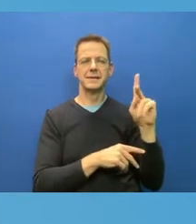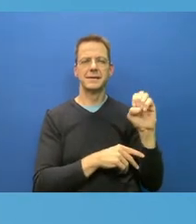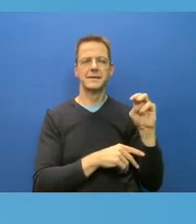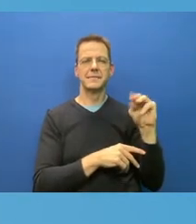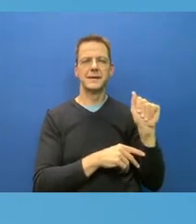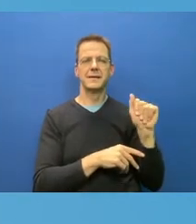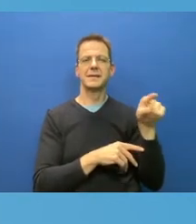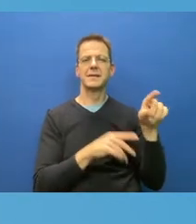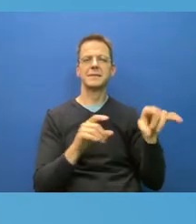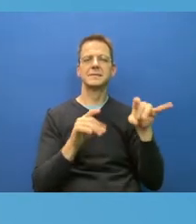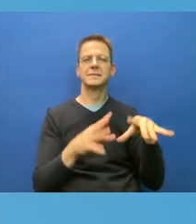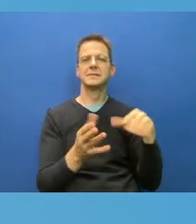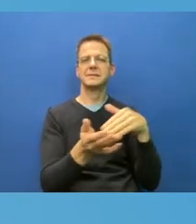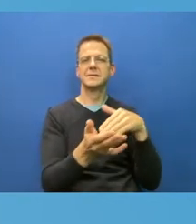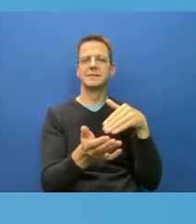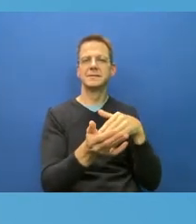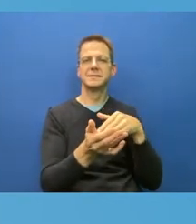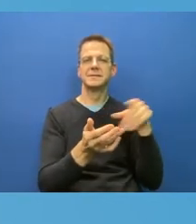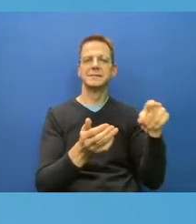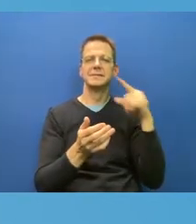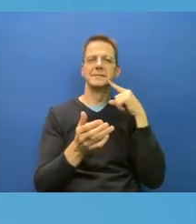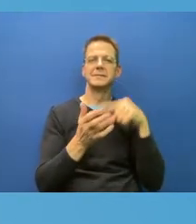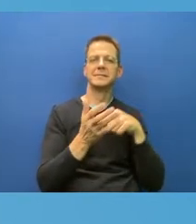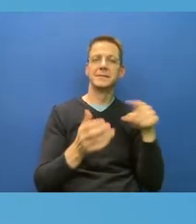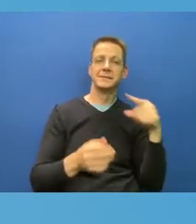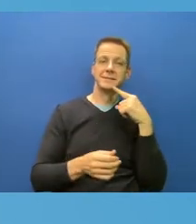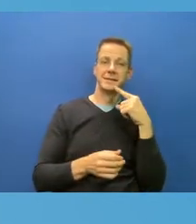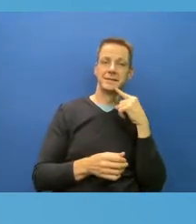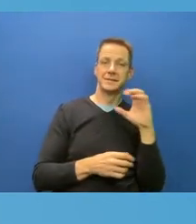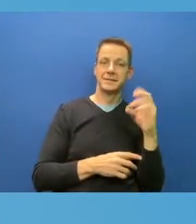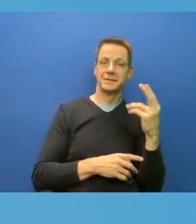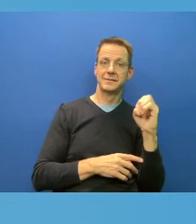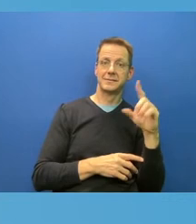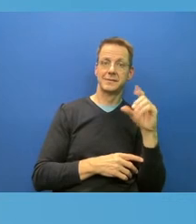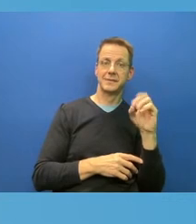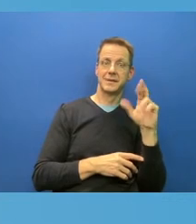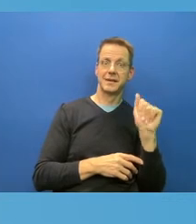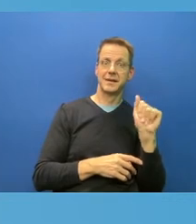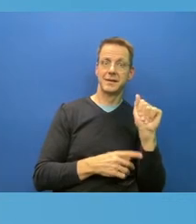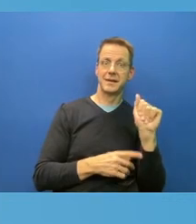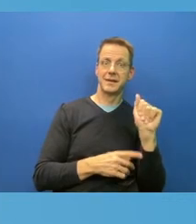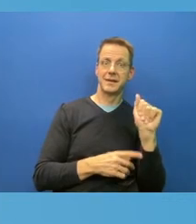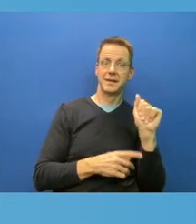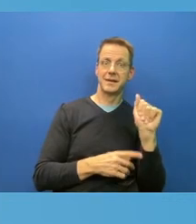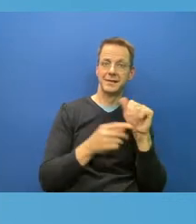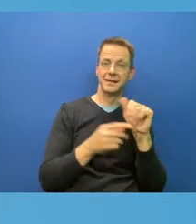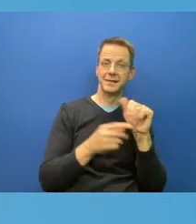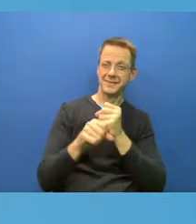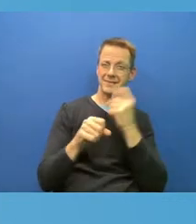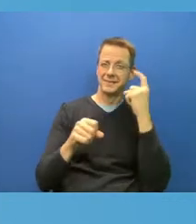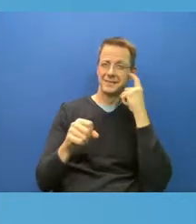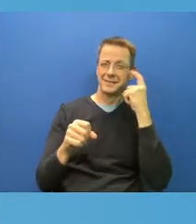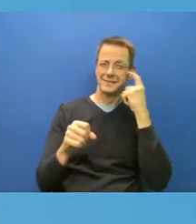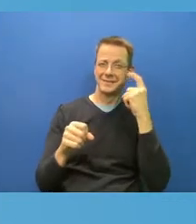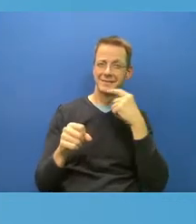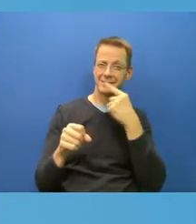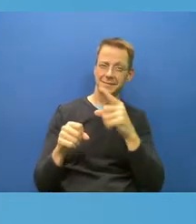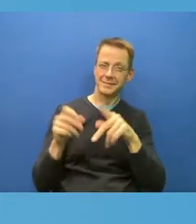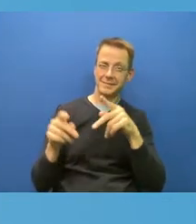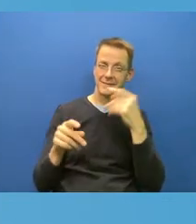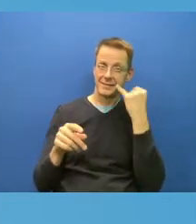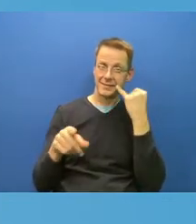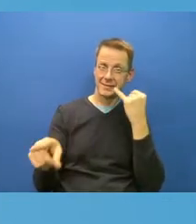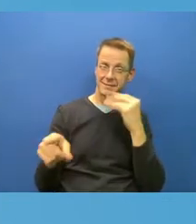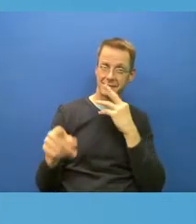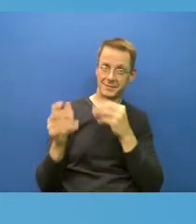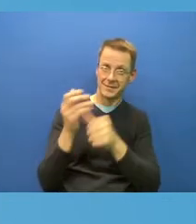drink the water with poop in it, because it's a cholera epidemic. It's the same thing during COVID. And we actually do have light touch tools to